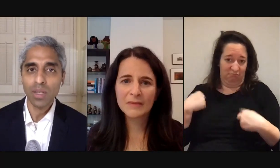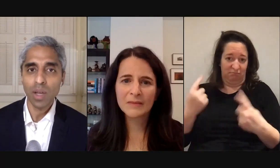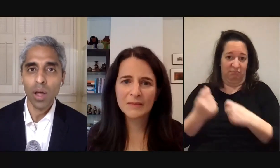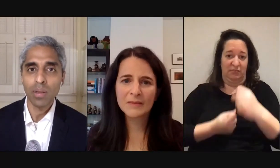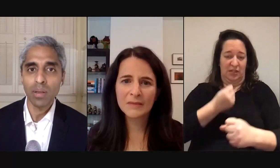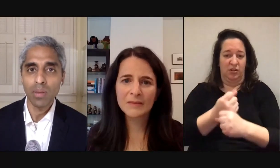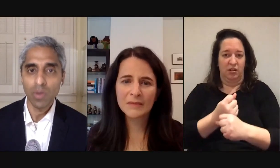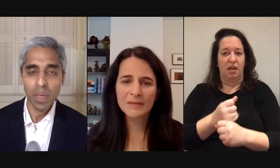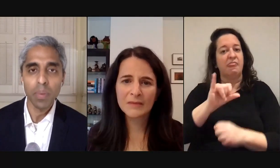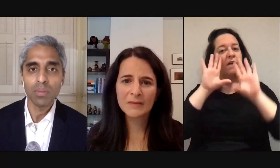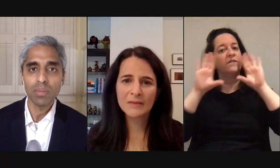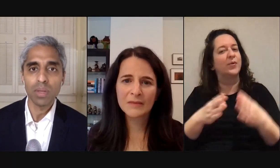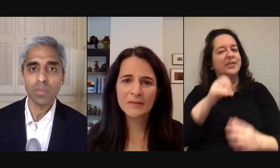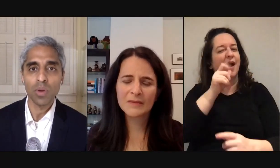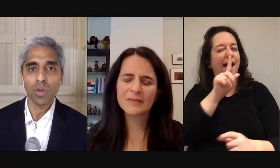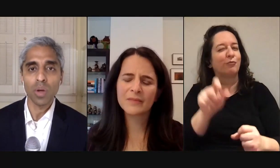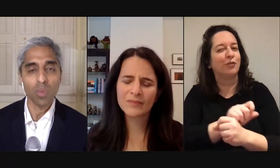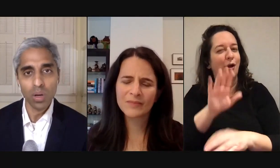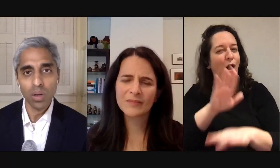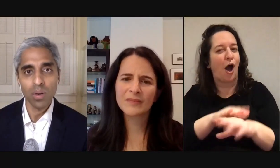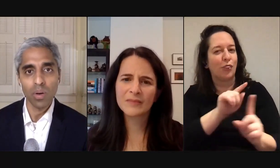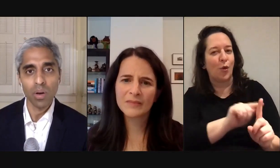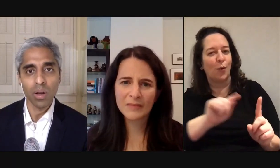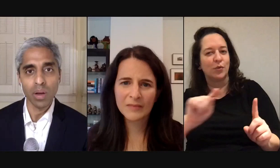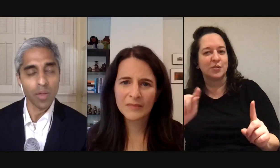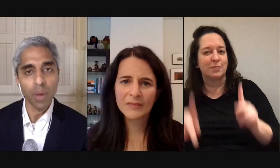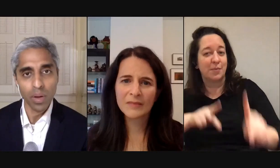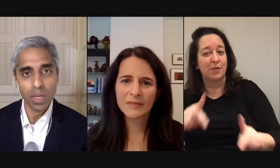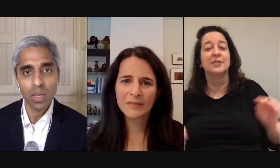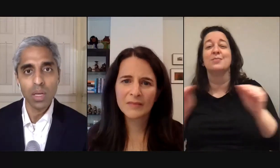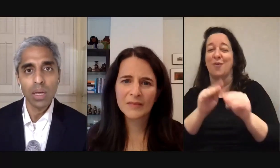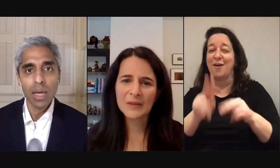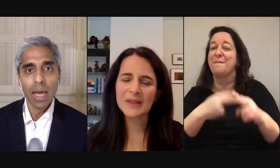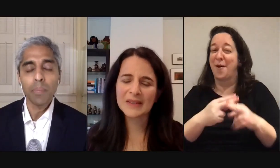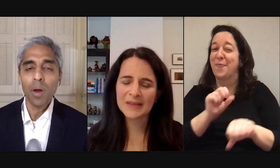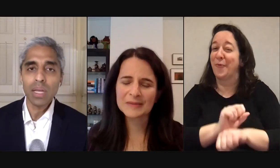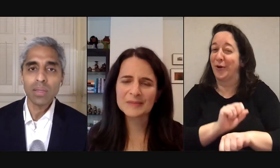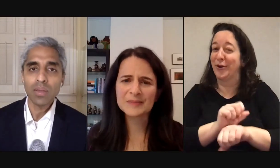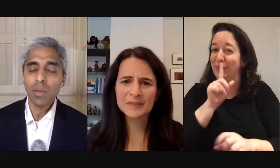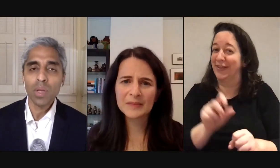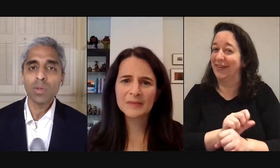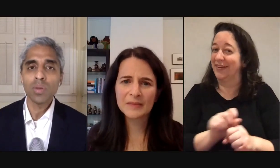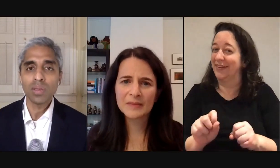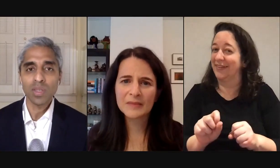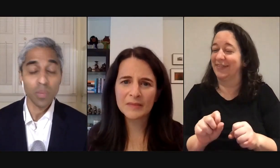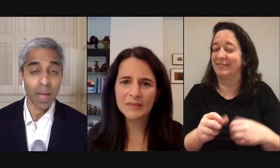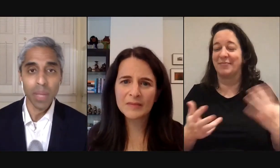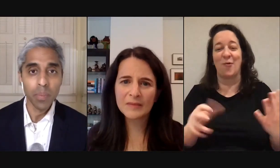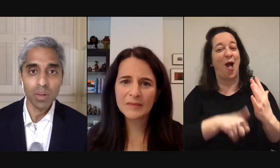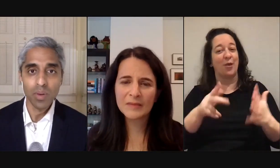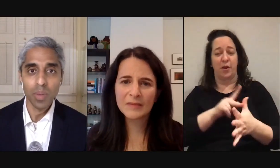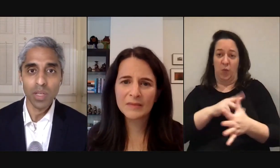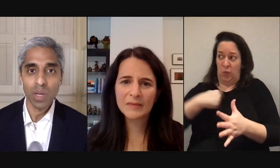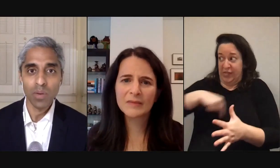is not actually on those people it's more so on work or on other priorities and partly it's not we don't do this because we're